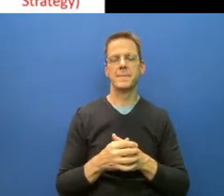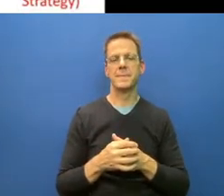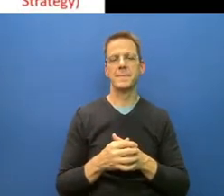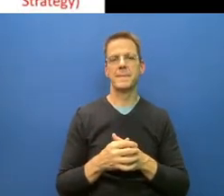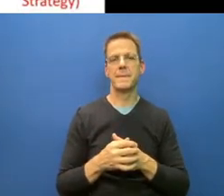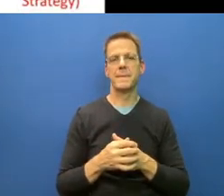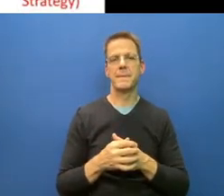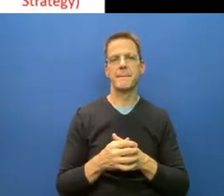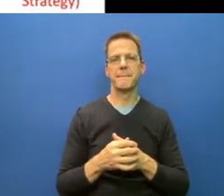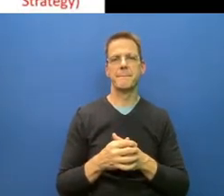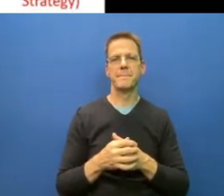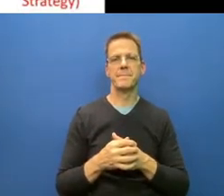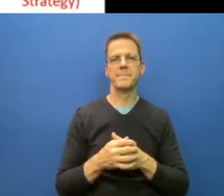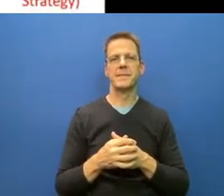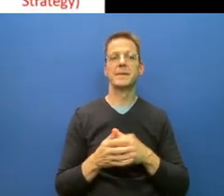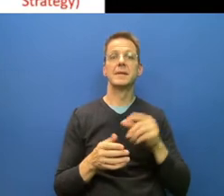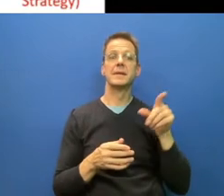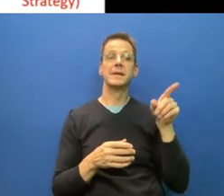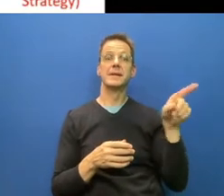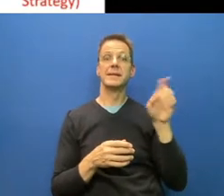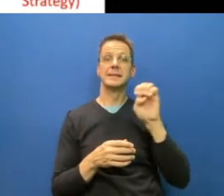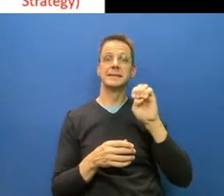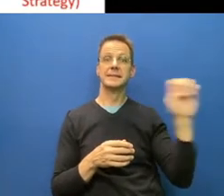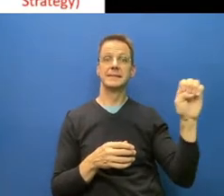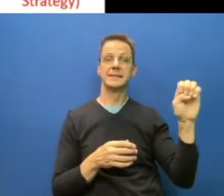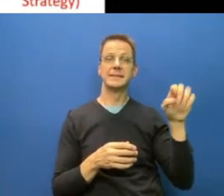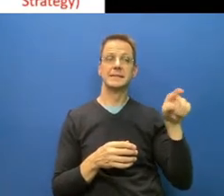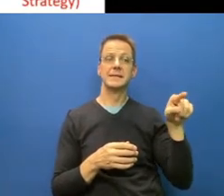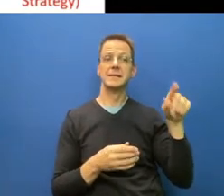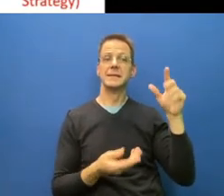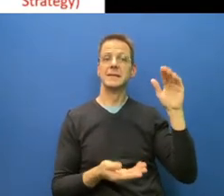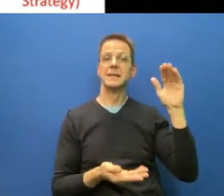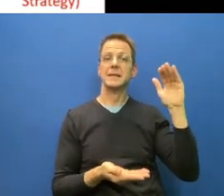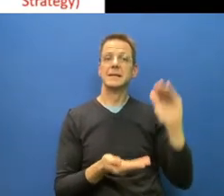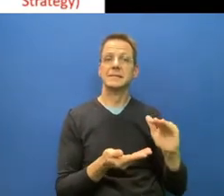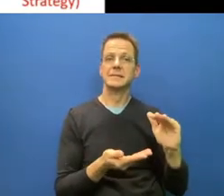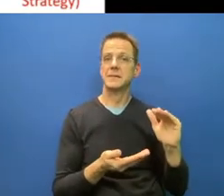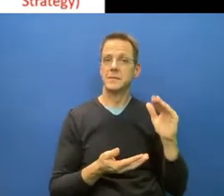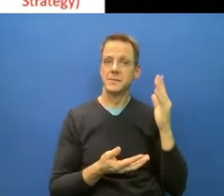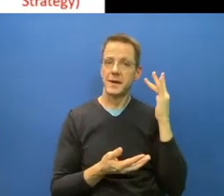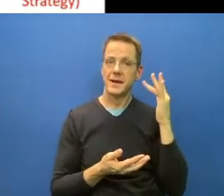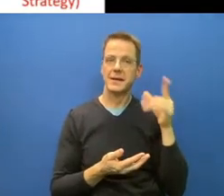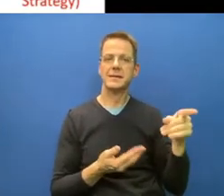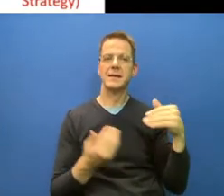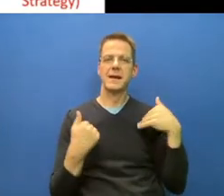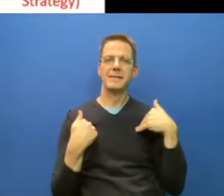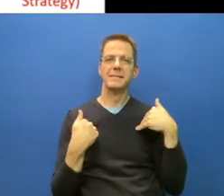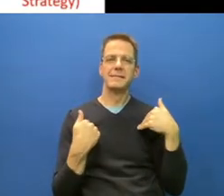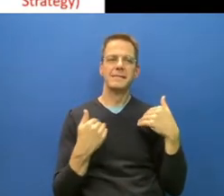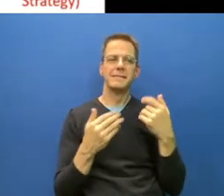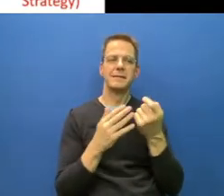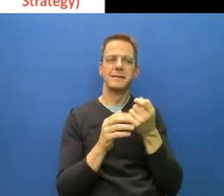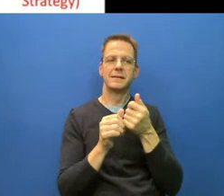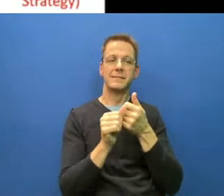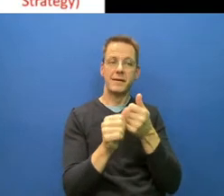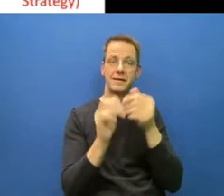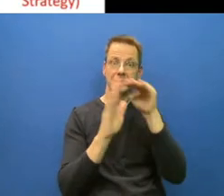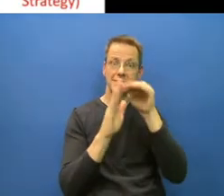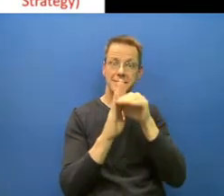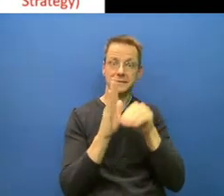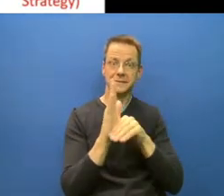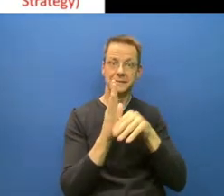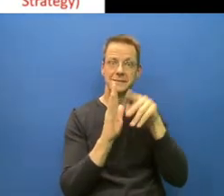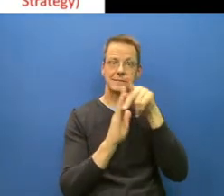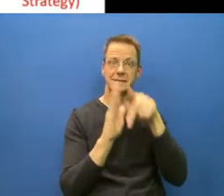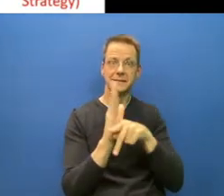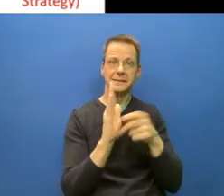there? They, first, they closed at the very beginning, closed their borders and had mandatory quarantine for incoming travelers.